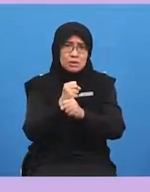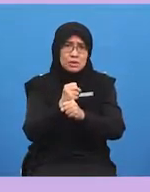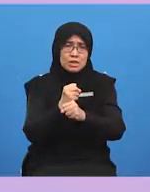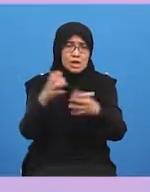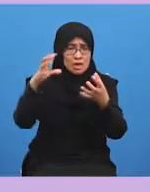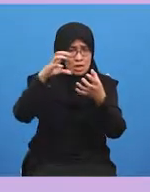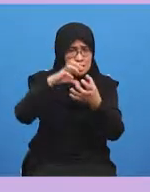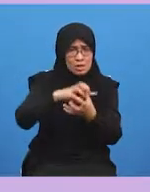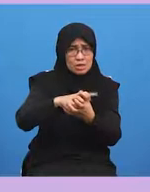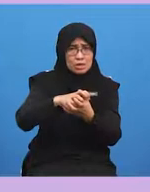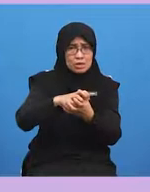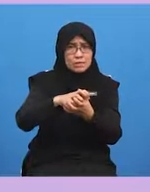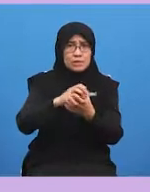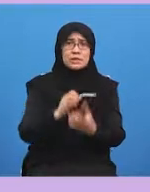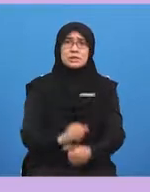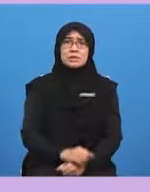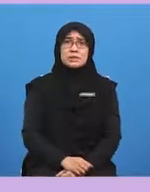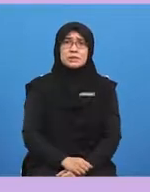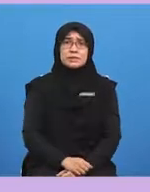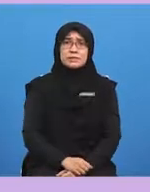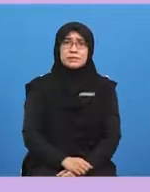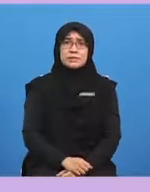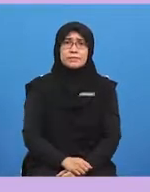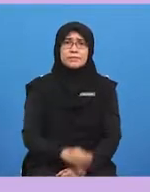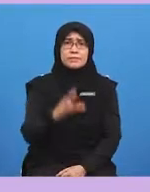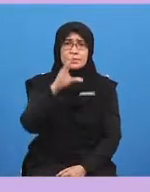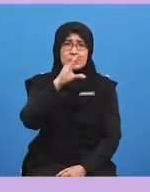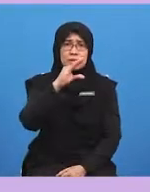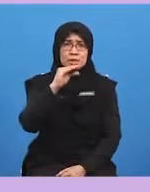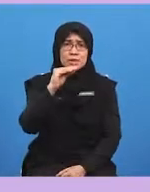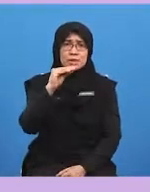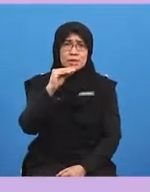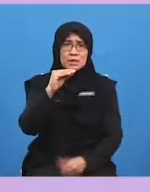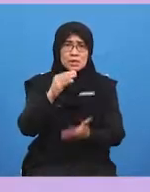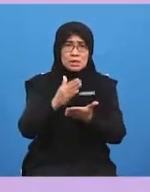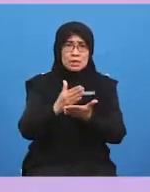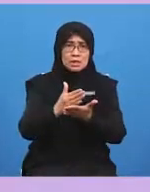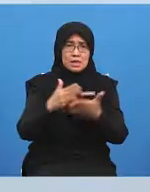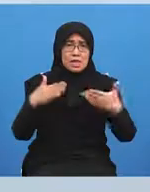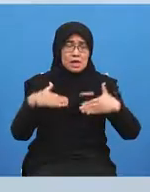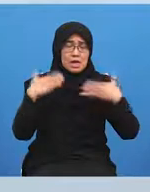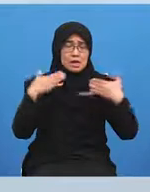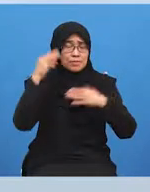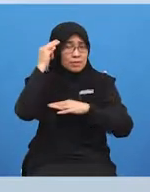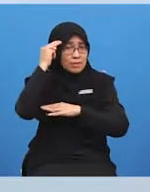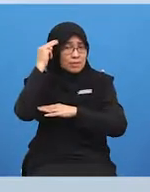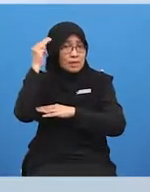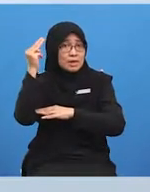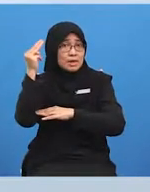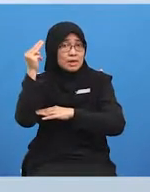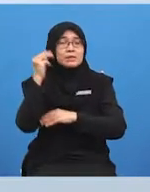you can multitask your way to a leaner body and happier mind on your own interesting